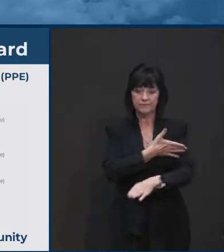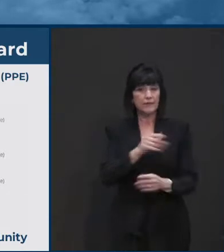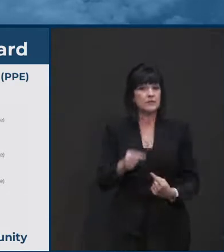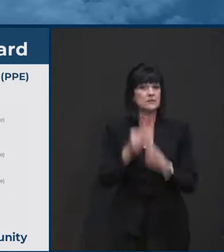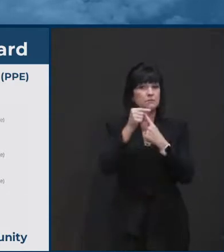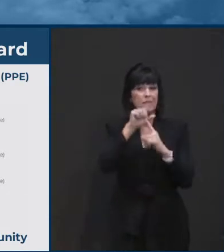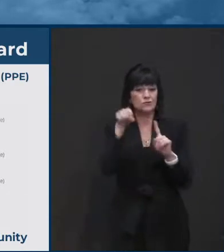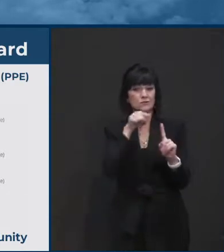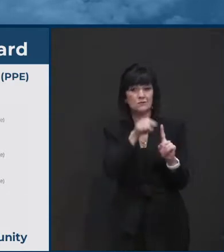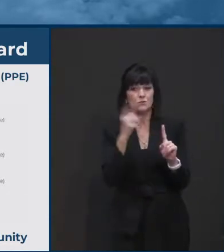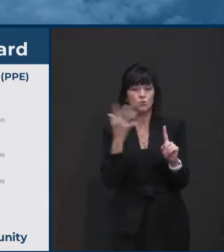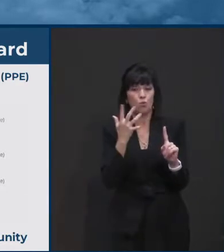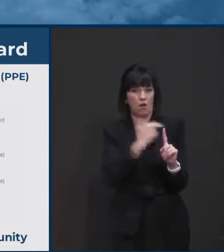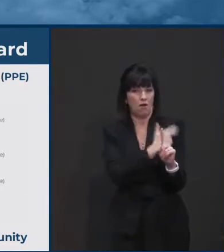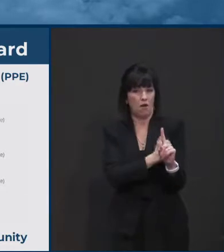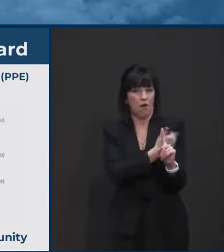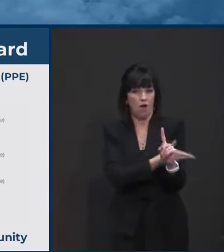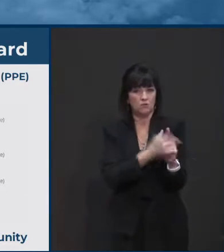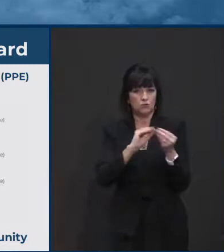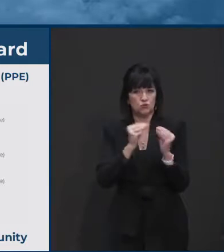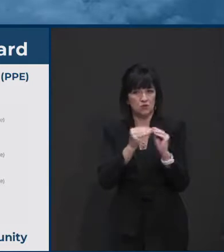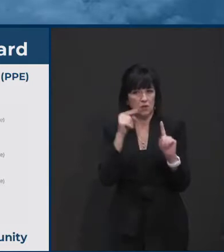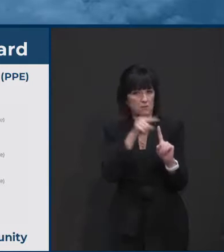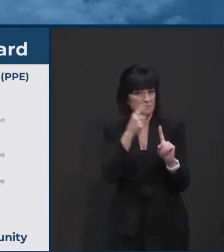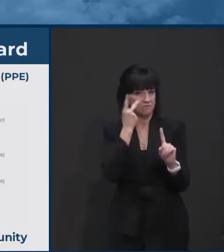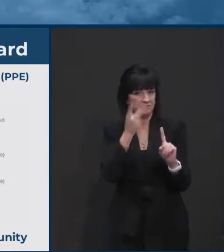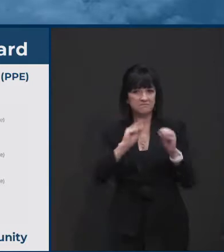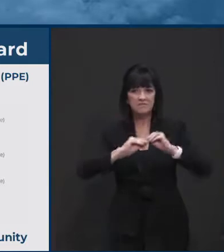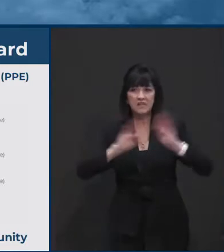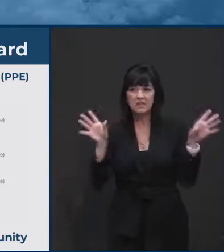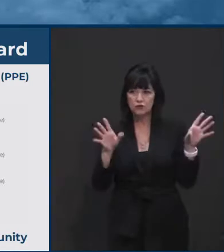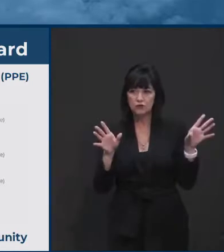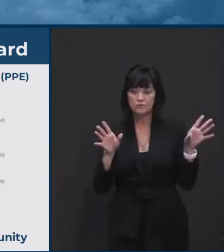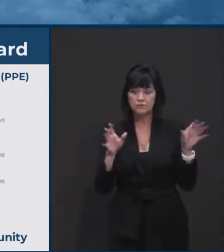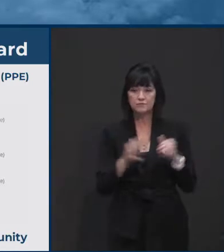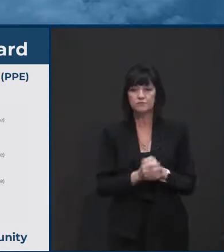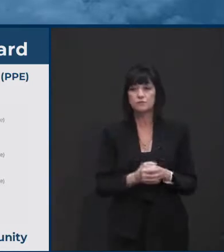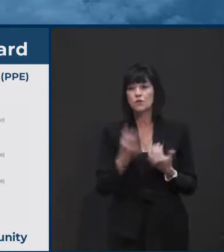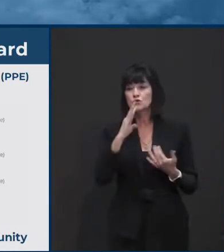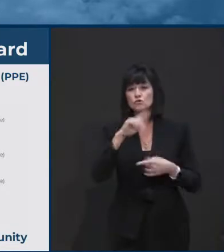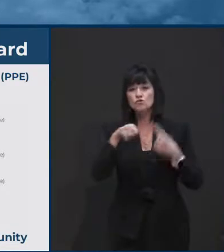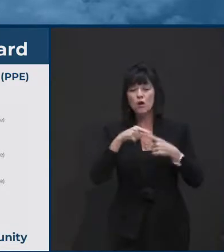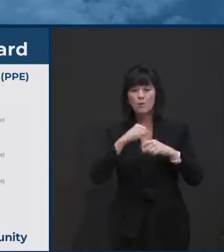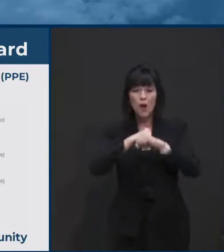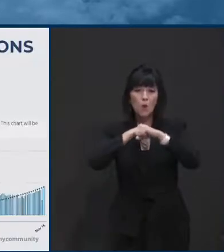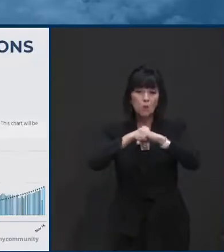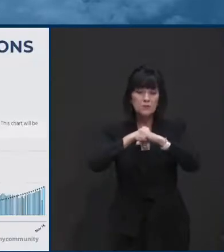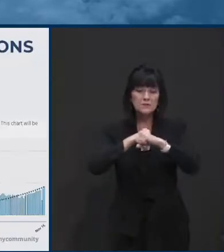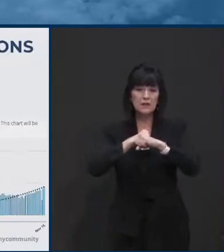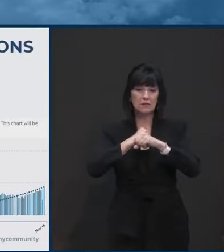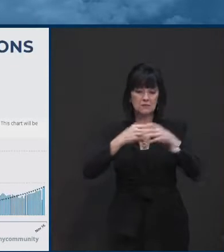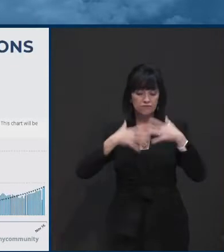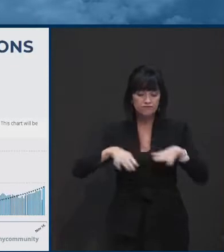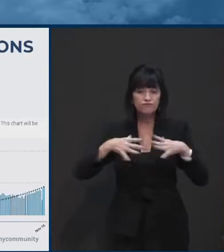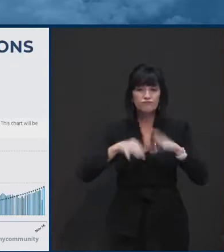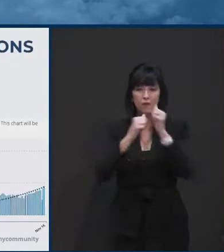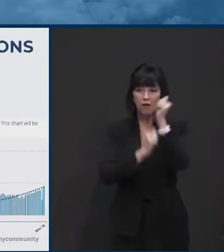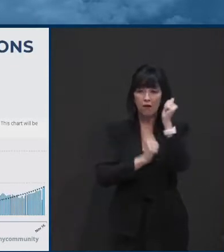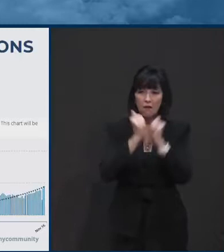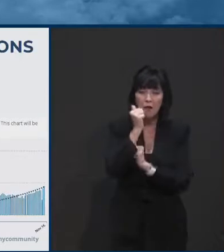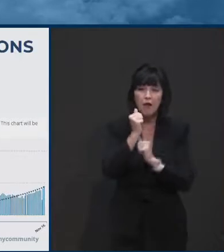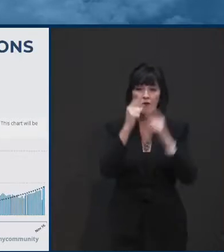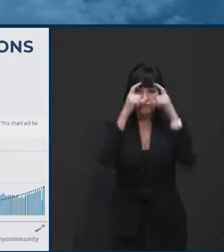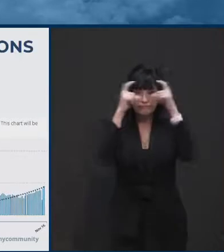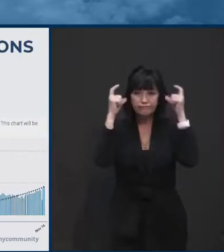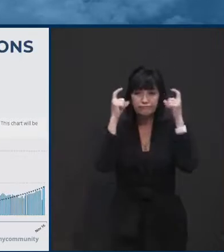personal protective equipment data dashboards, all those vessels are full, so we're in pretty good shape there. Let's look at the current